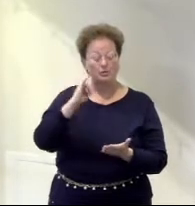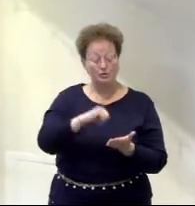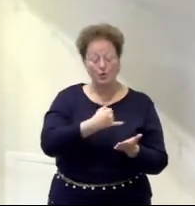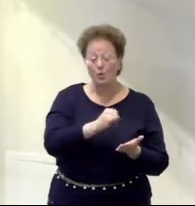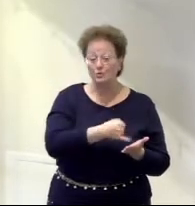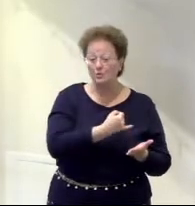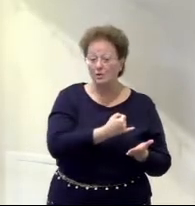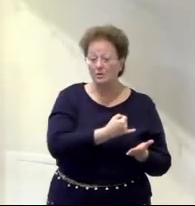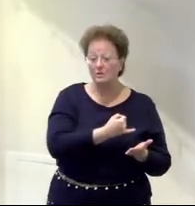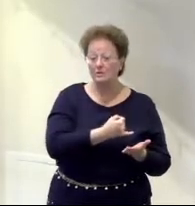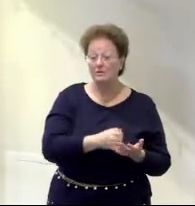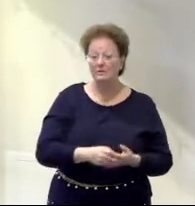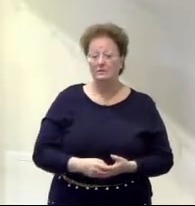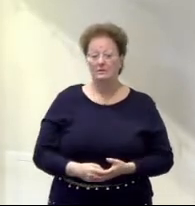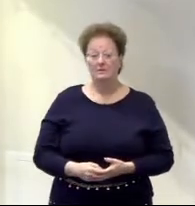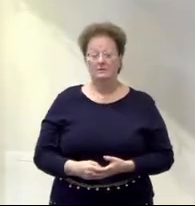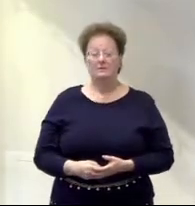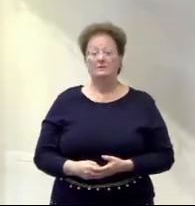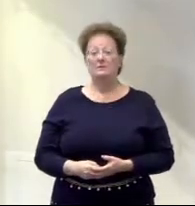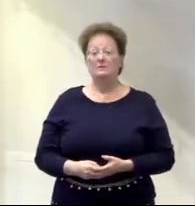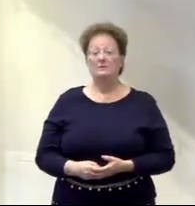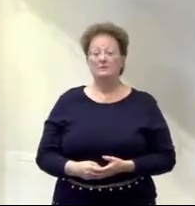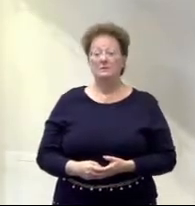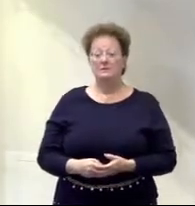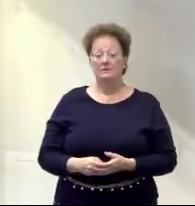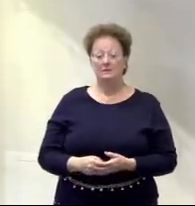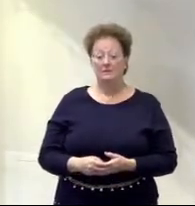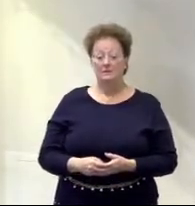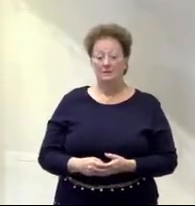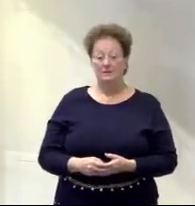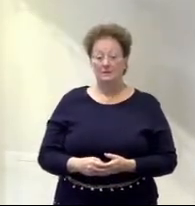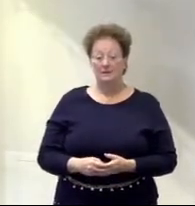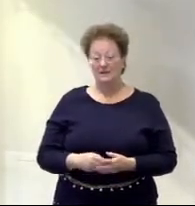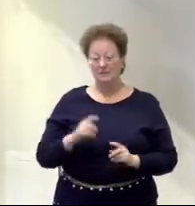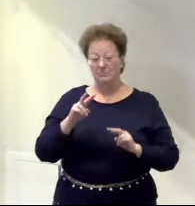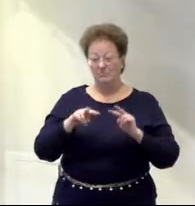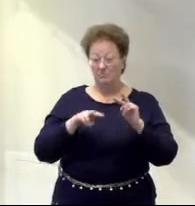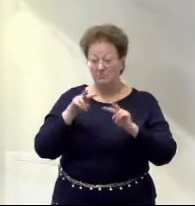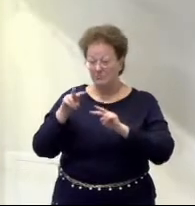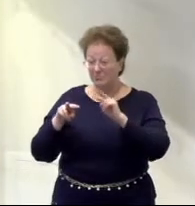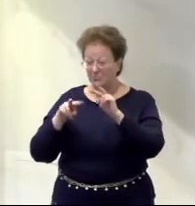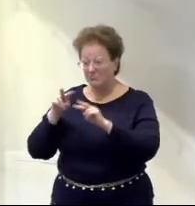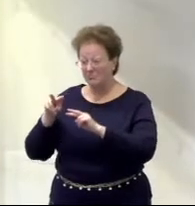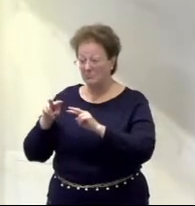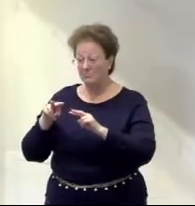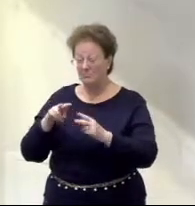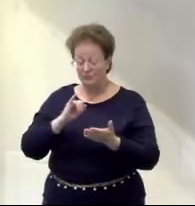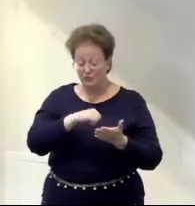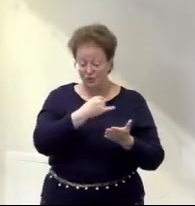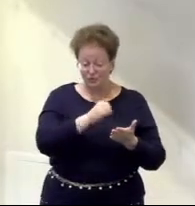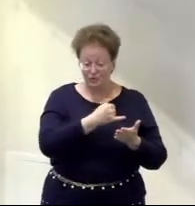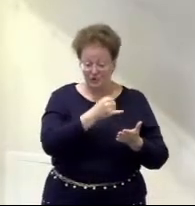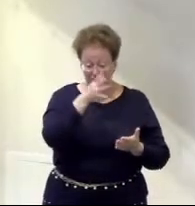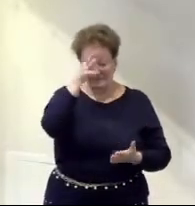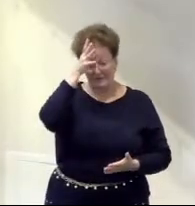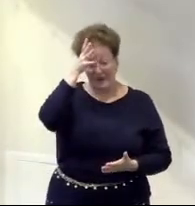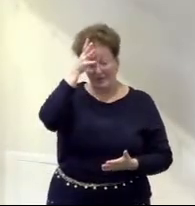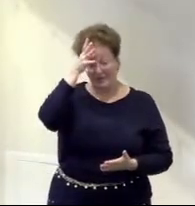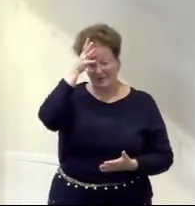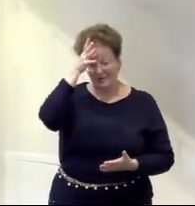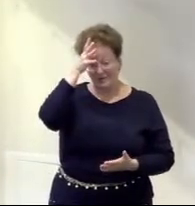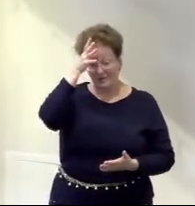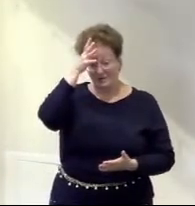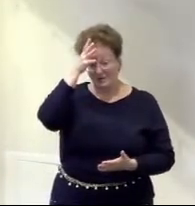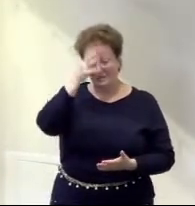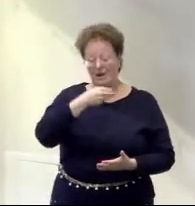See, people looking at Jesus and Mary and Joseph would say, well, Joseph is Jesus' father. But what God is declaring